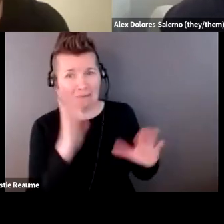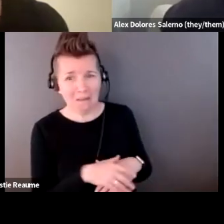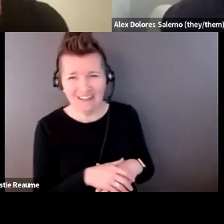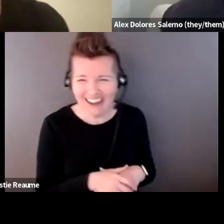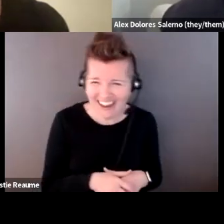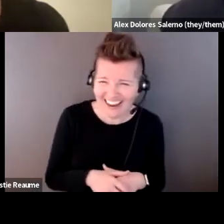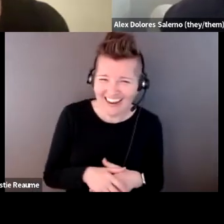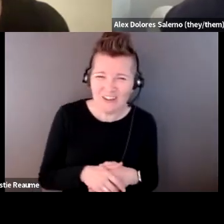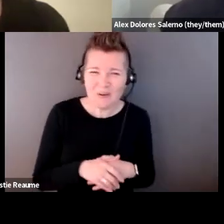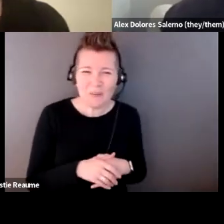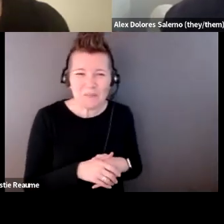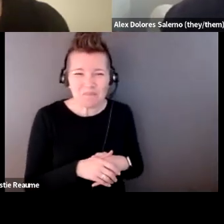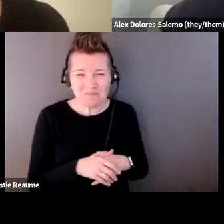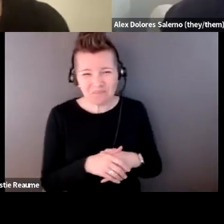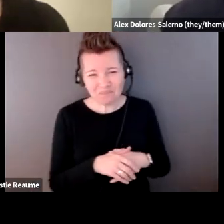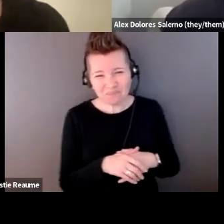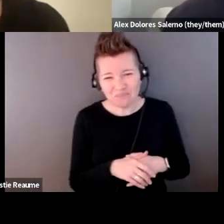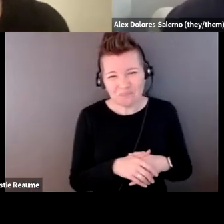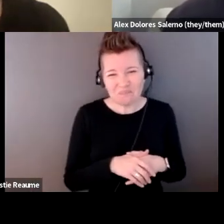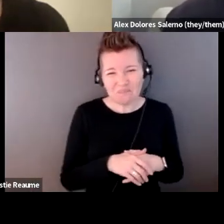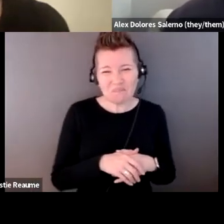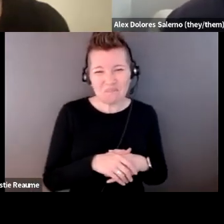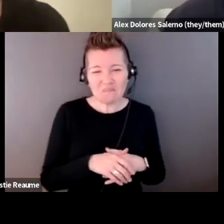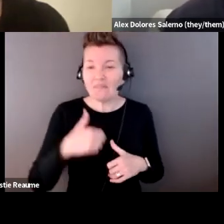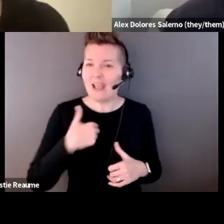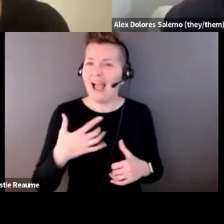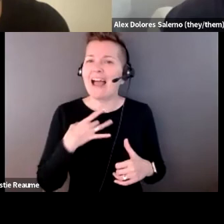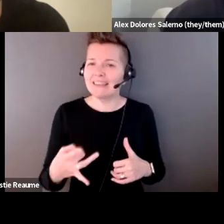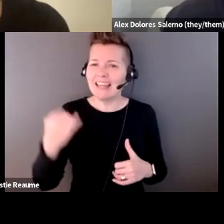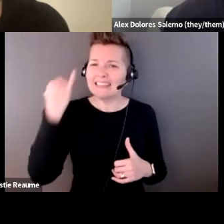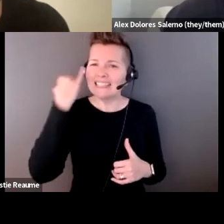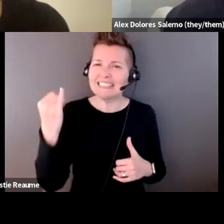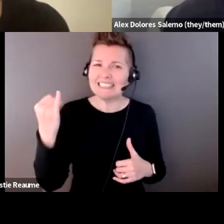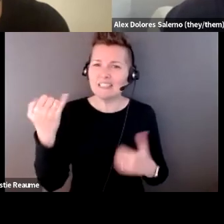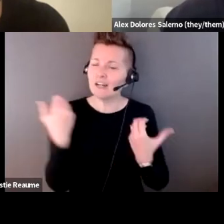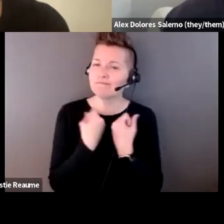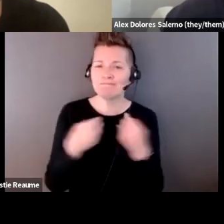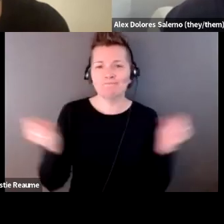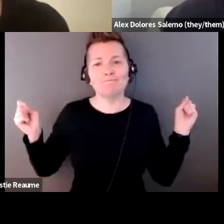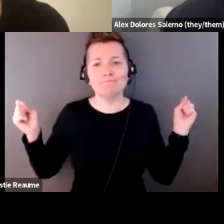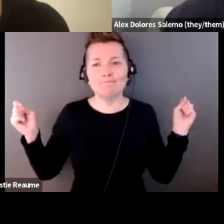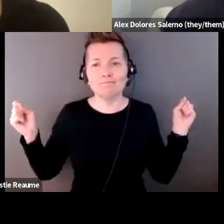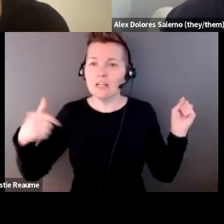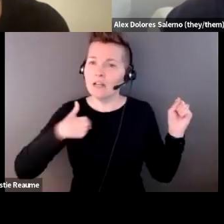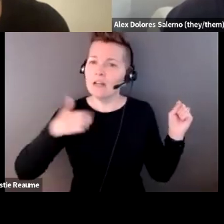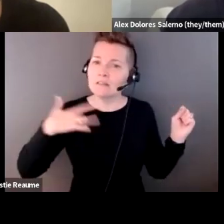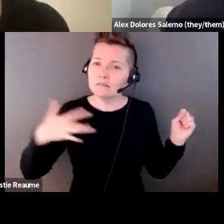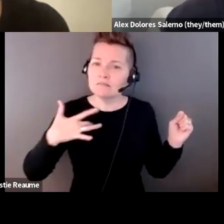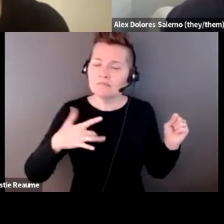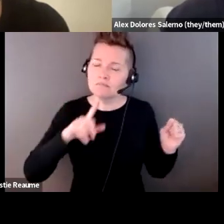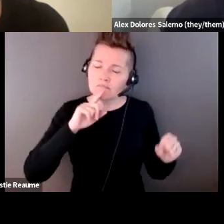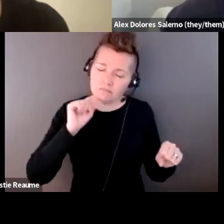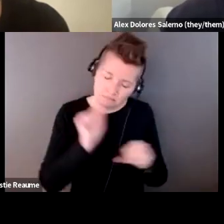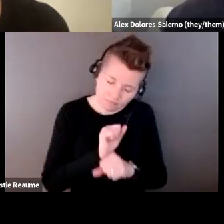I kind of like this idea of like radical, um, openness. Um, it has made me feel incredibly, um,